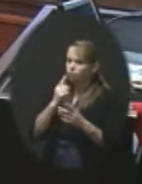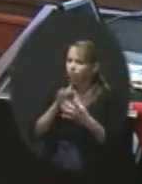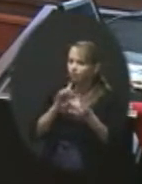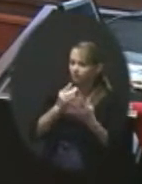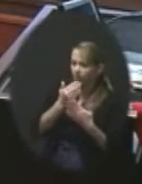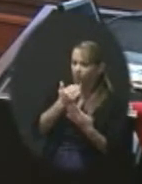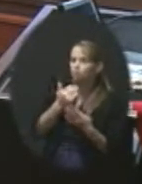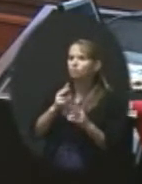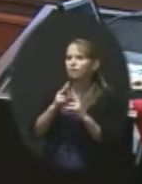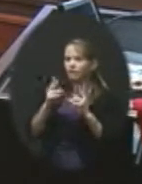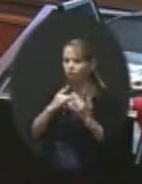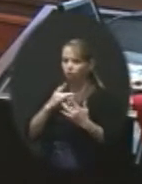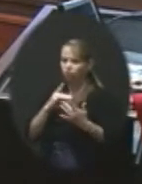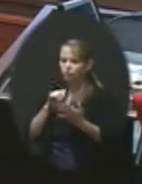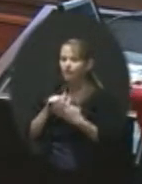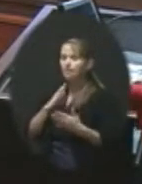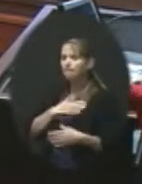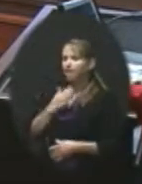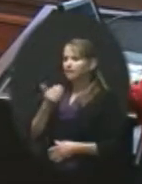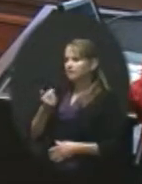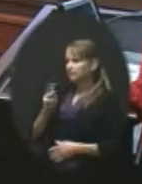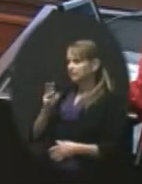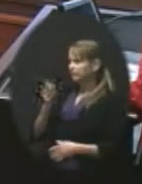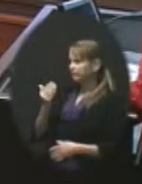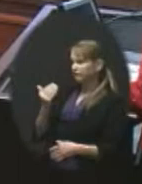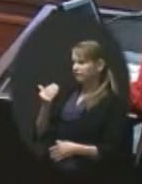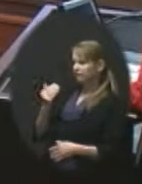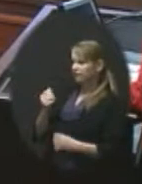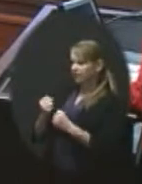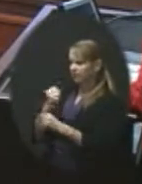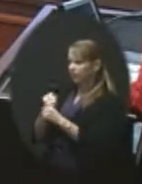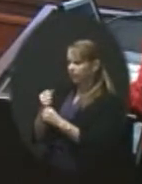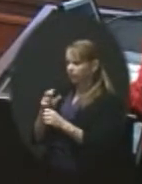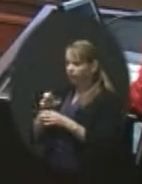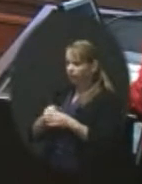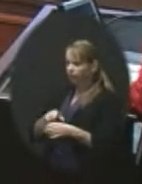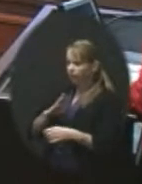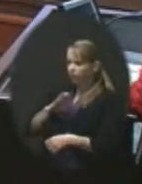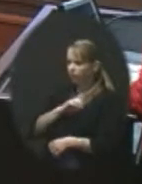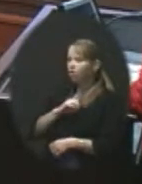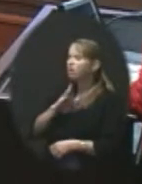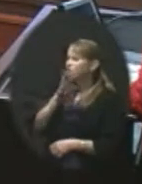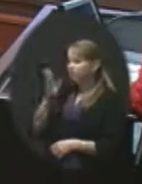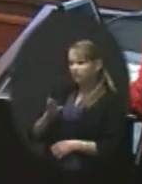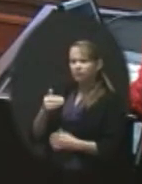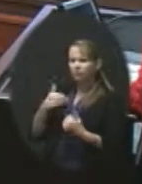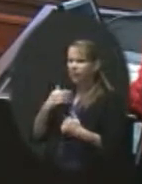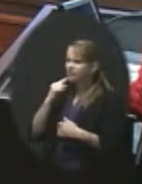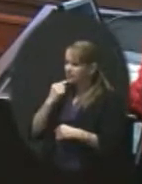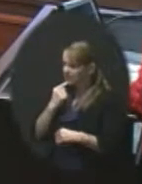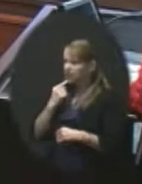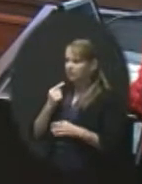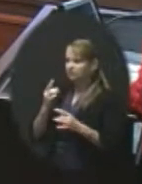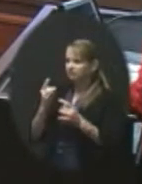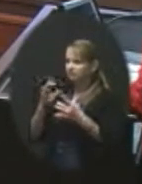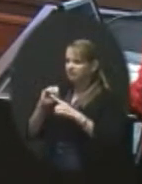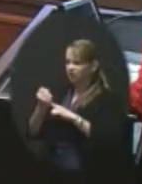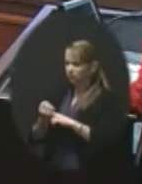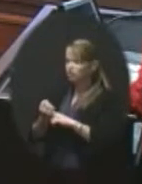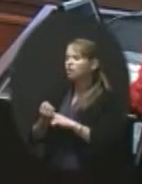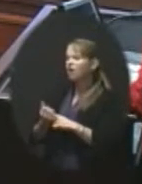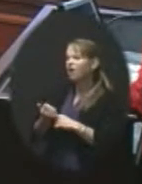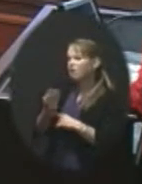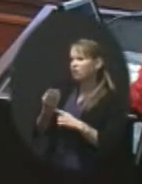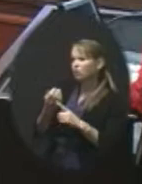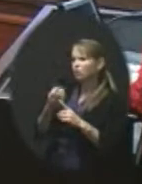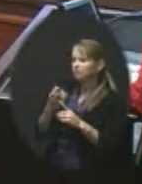14 years on the board, we've never had an incident, serious incident, a few bumps and scrapes here and there. And obviously that's, that's, that's,